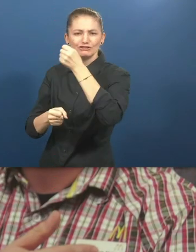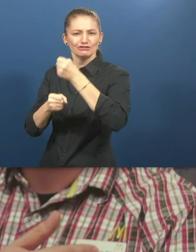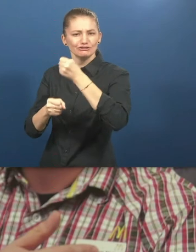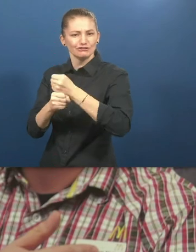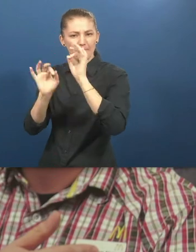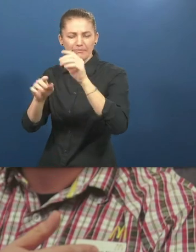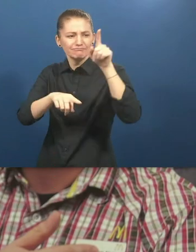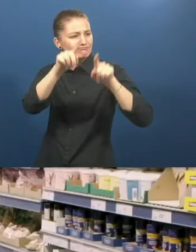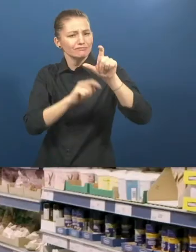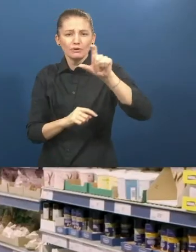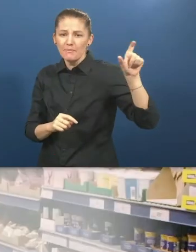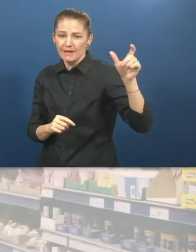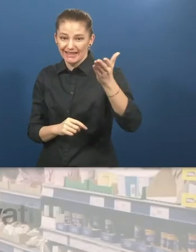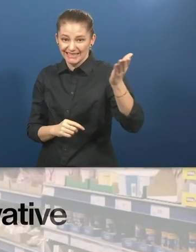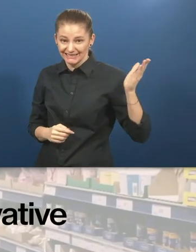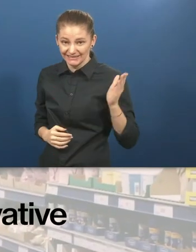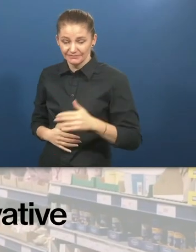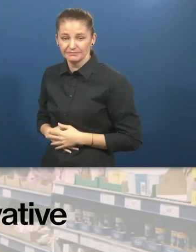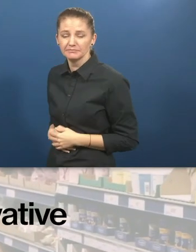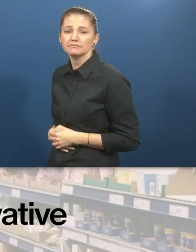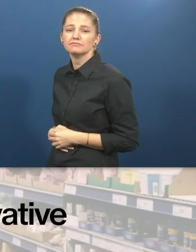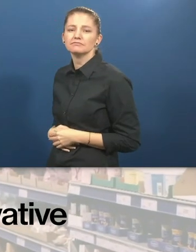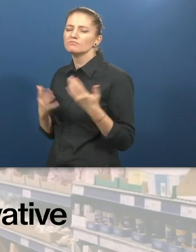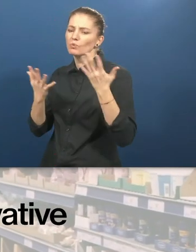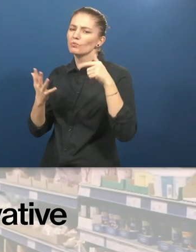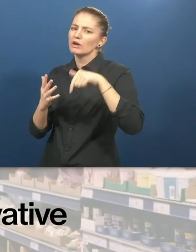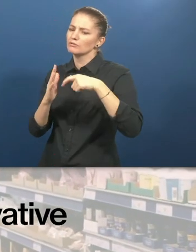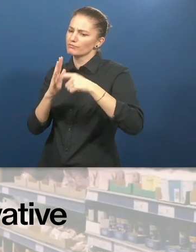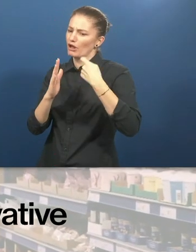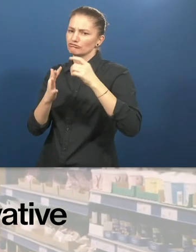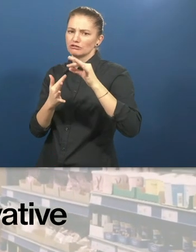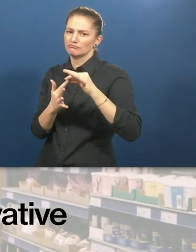different companies. What is unique and innovative about Klapjob?